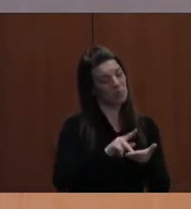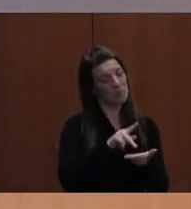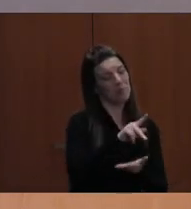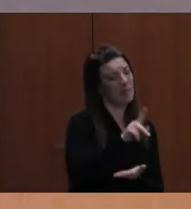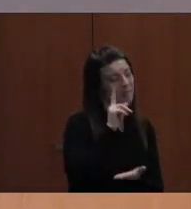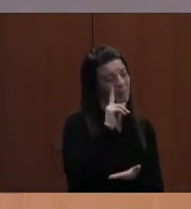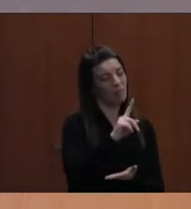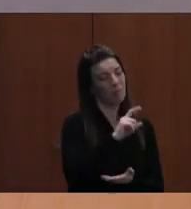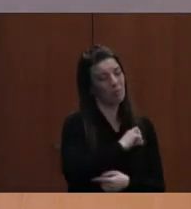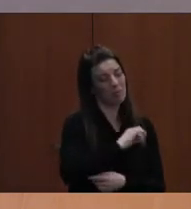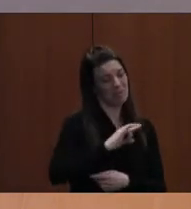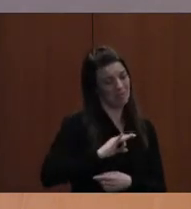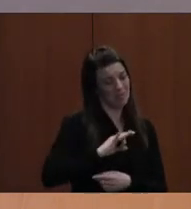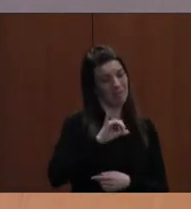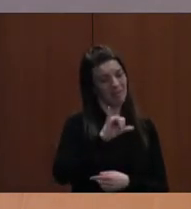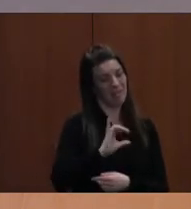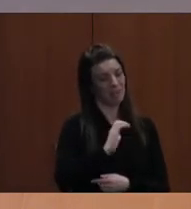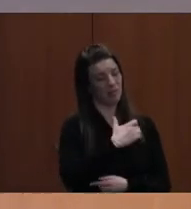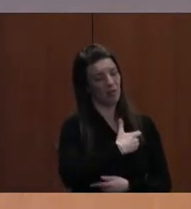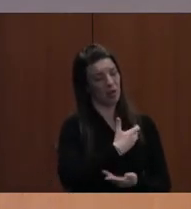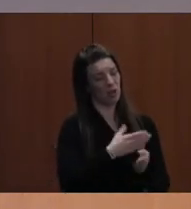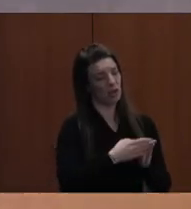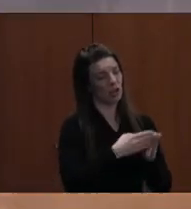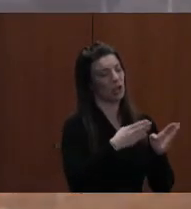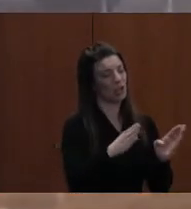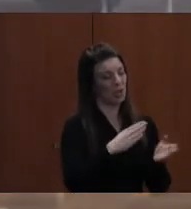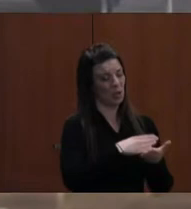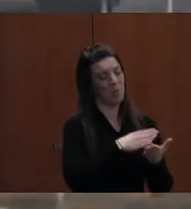that comes from the people downtown. So that's all I say.